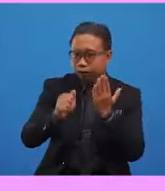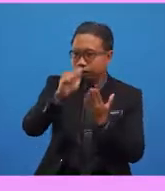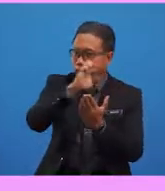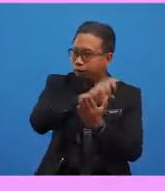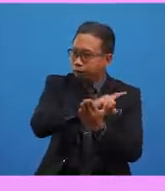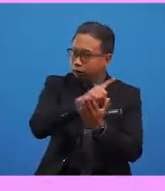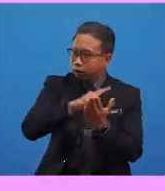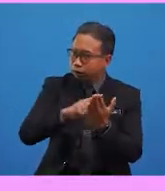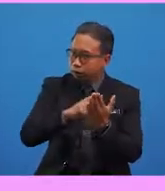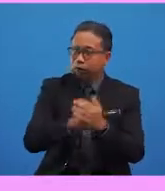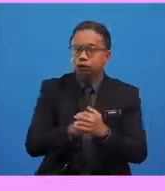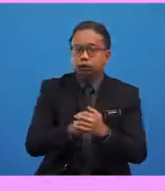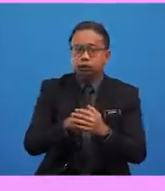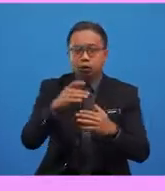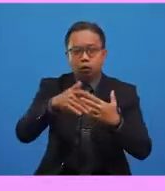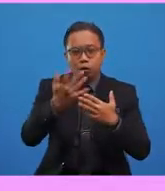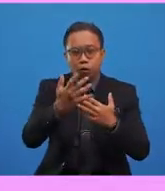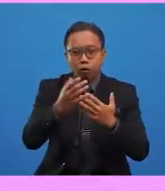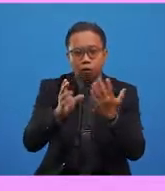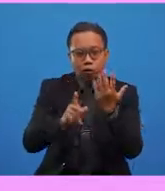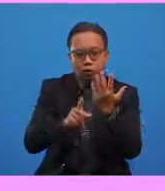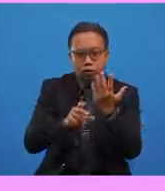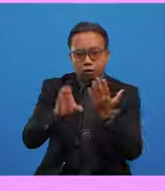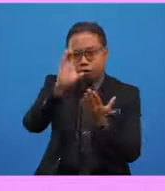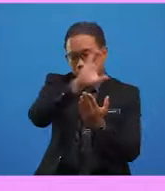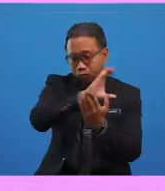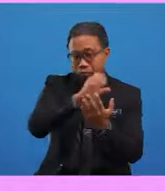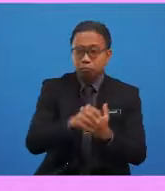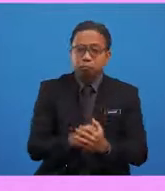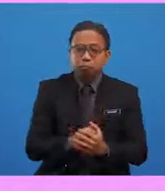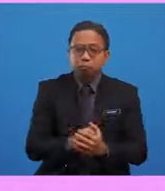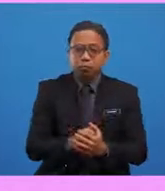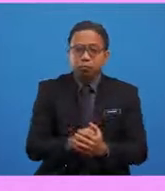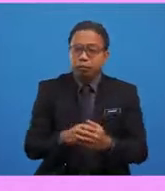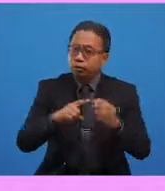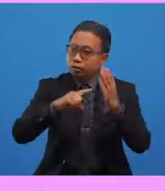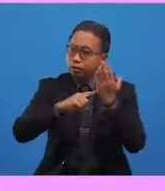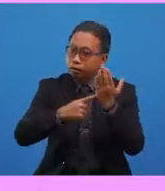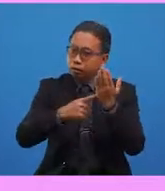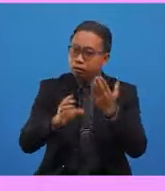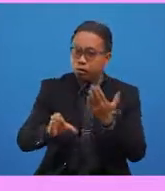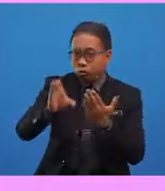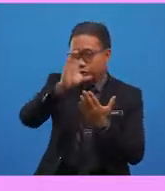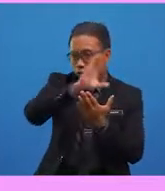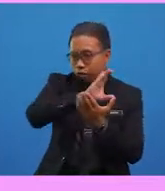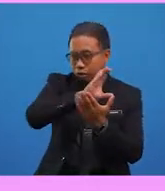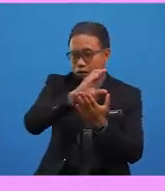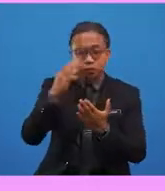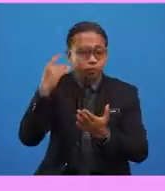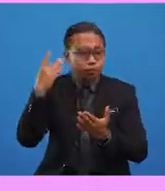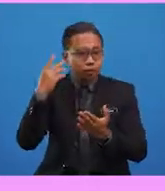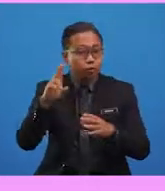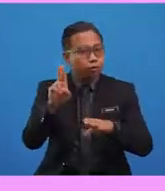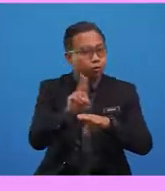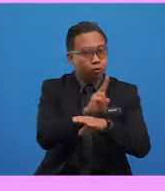E, I, O, U, are called consonants. When a word starts with a consonant or a consonant sound, we